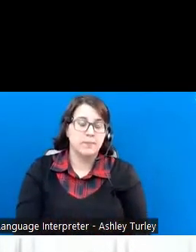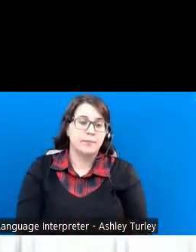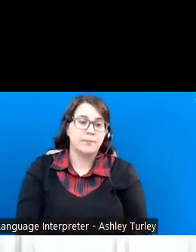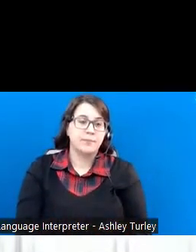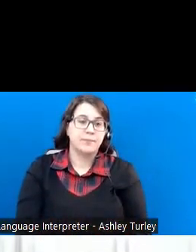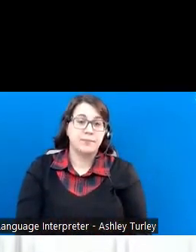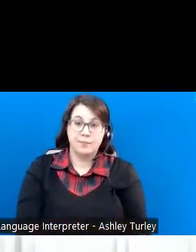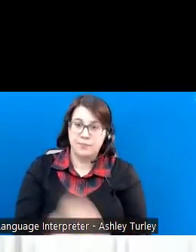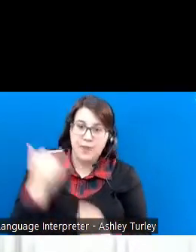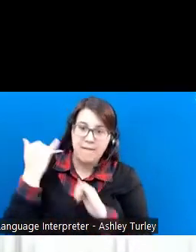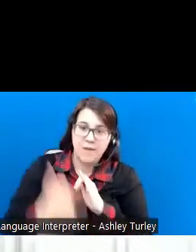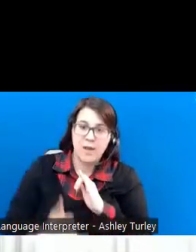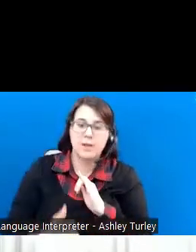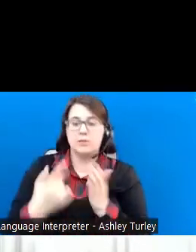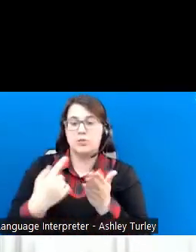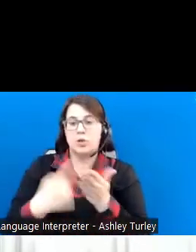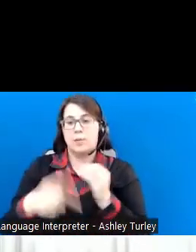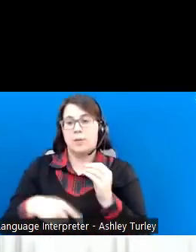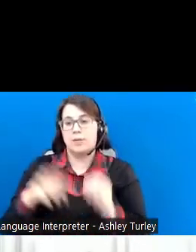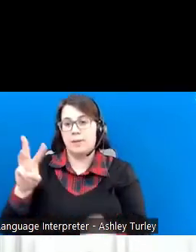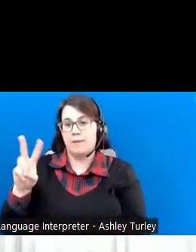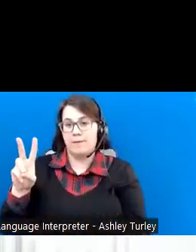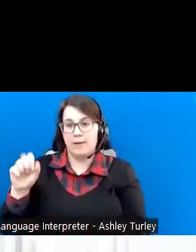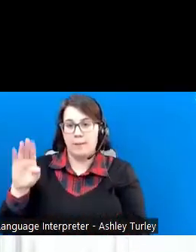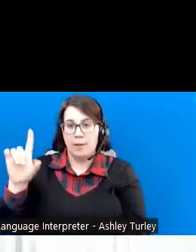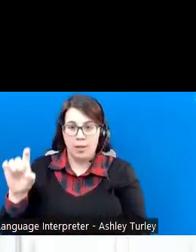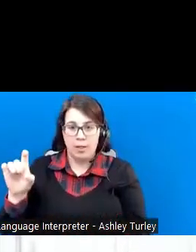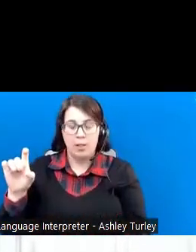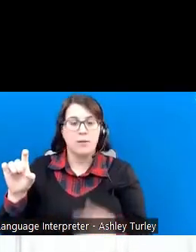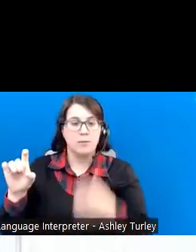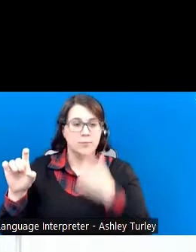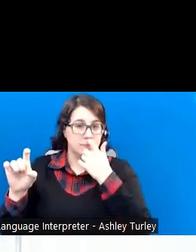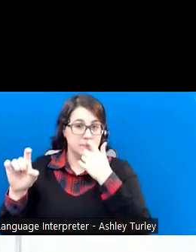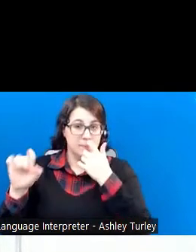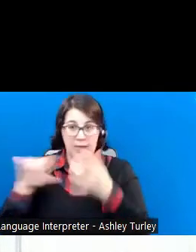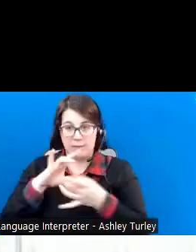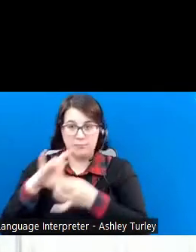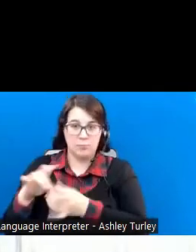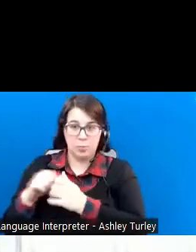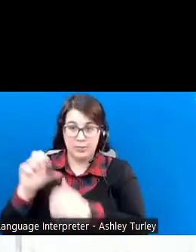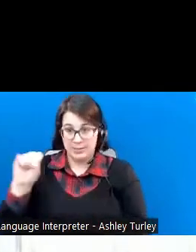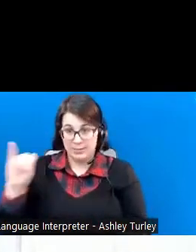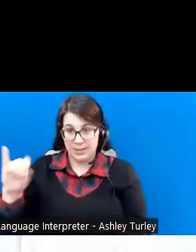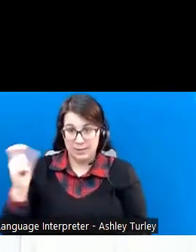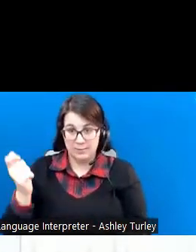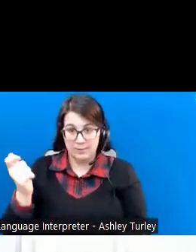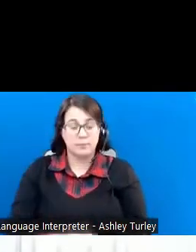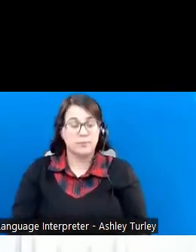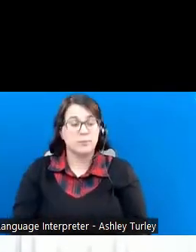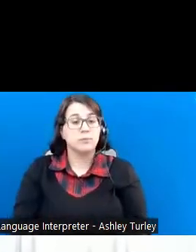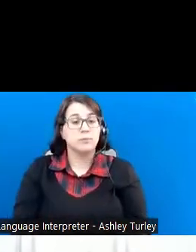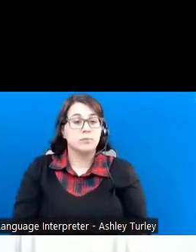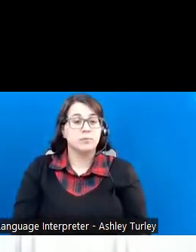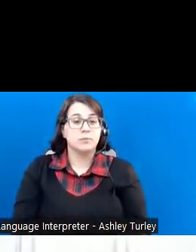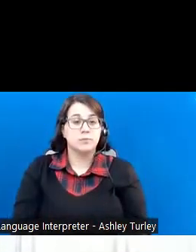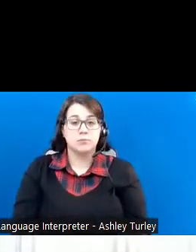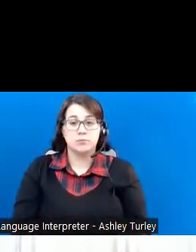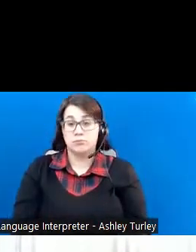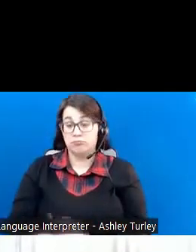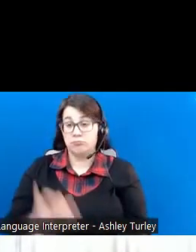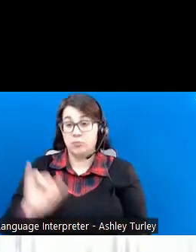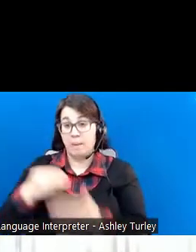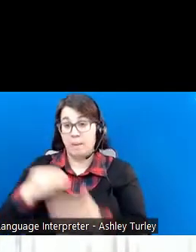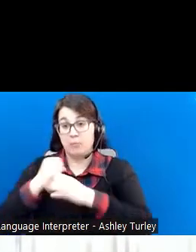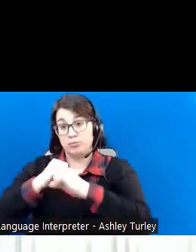Finally, we want to talk about West Virginia ABLE and how that works with SSI. It's a protected asset,